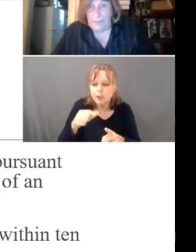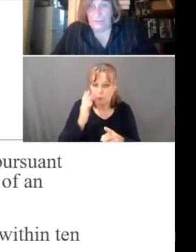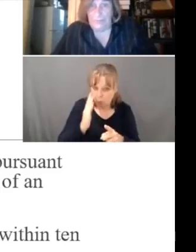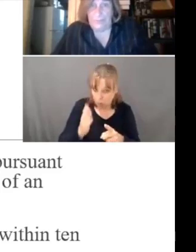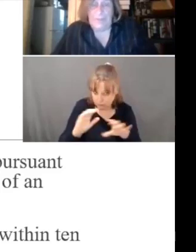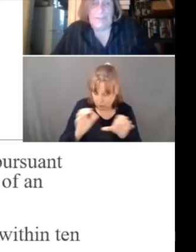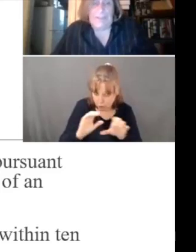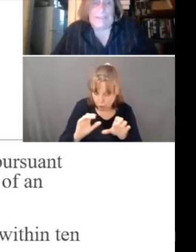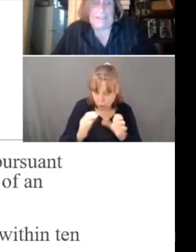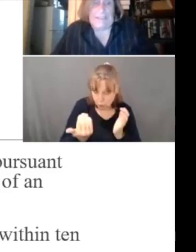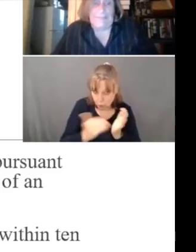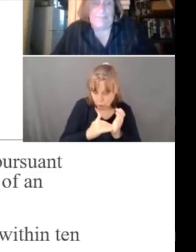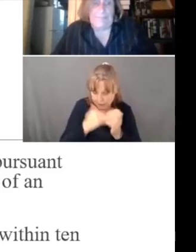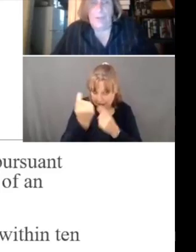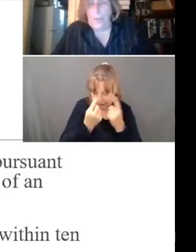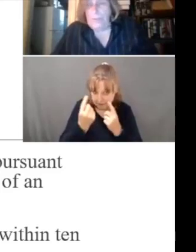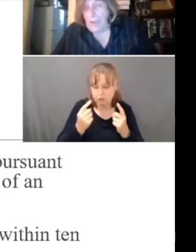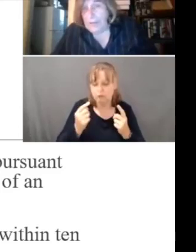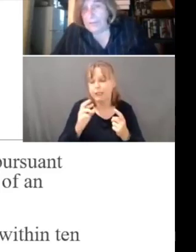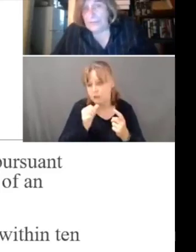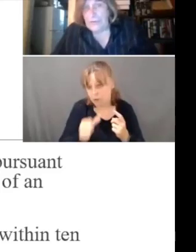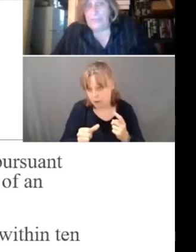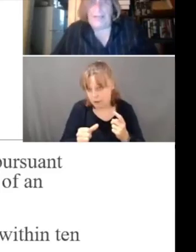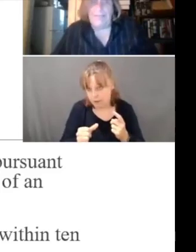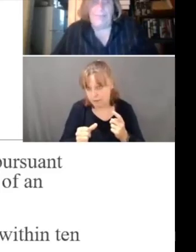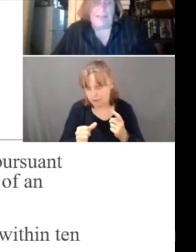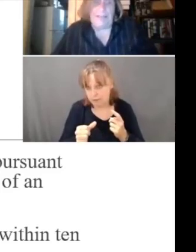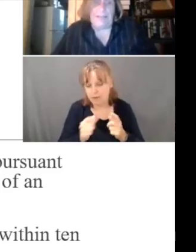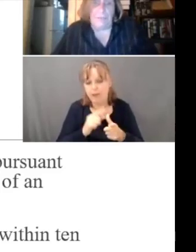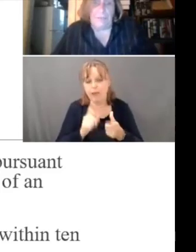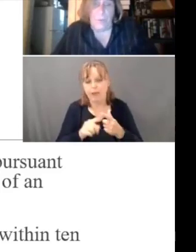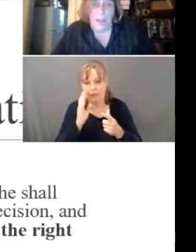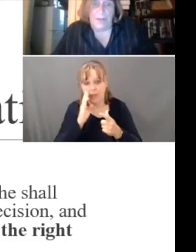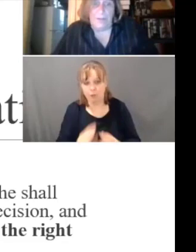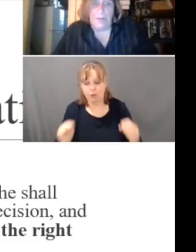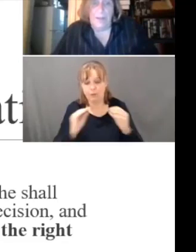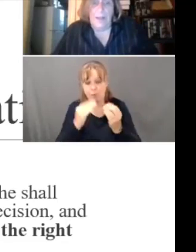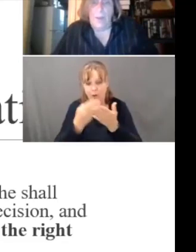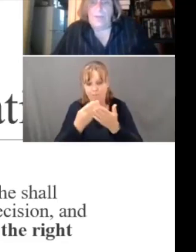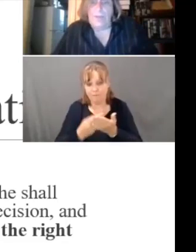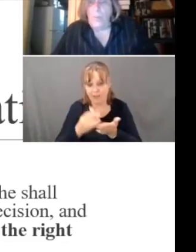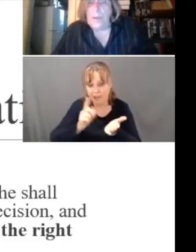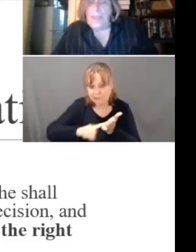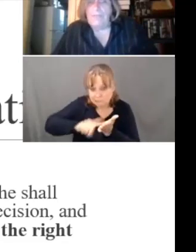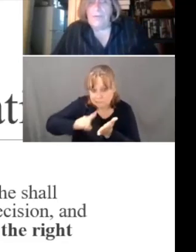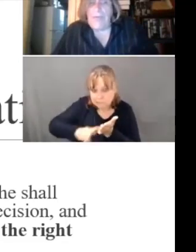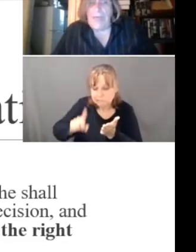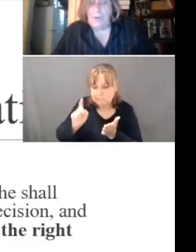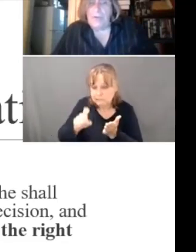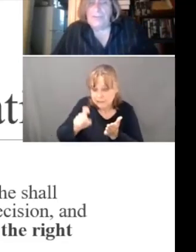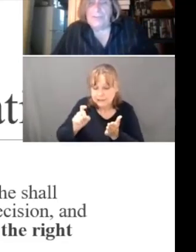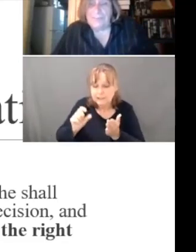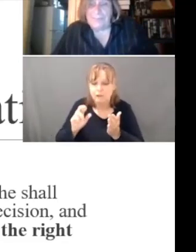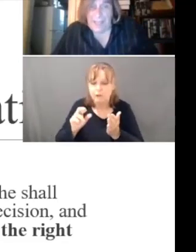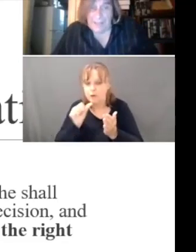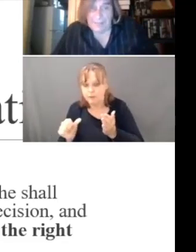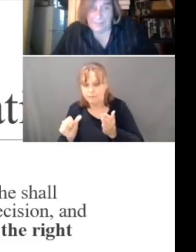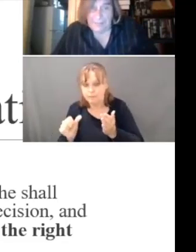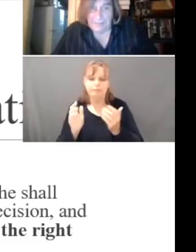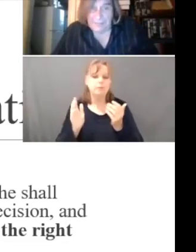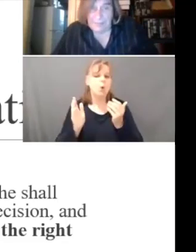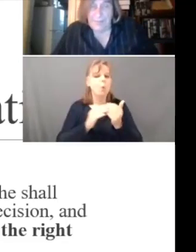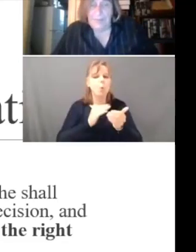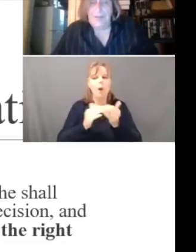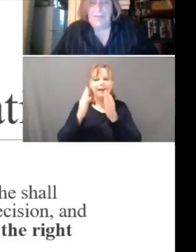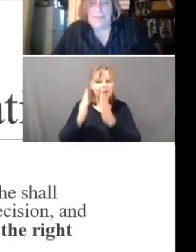reconsideration. And whether or not additional fact finding is required. However, whatever that person decides,